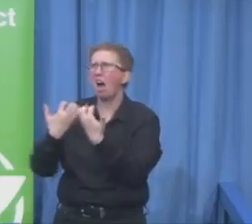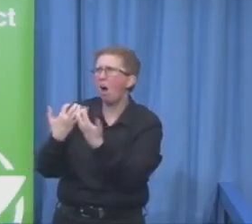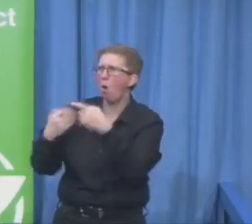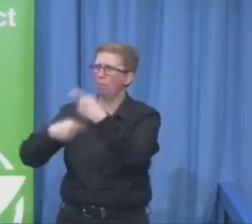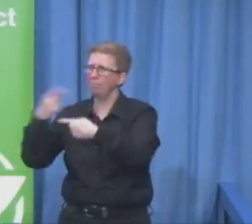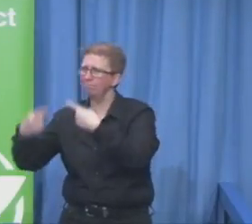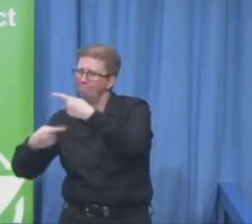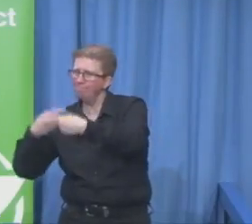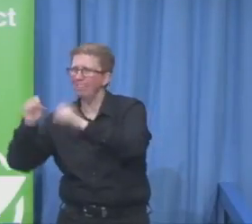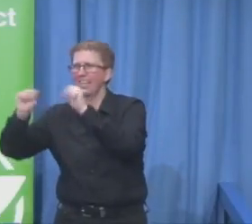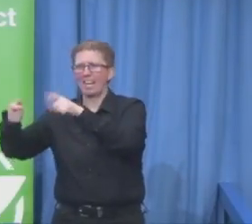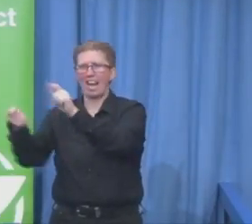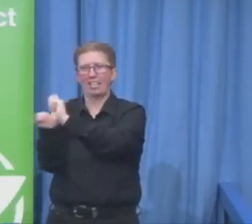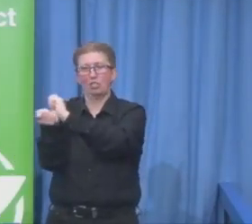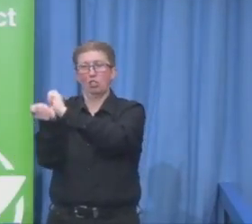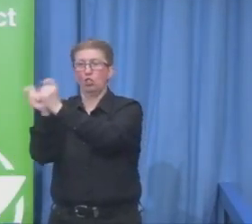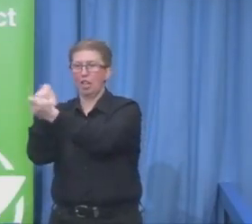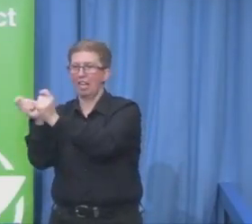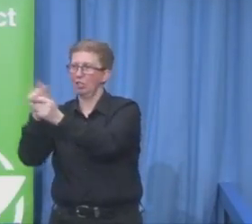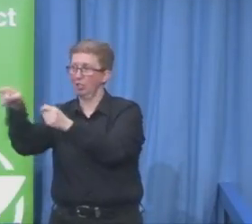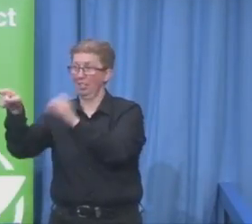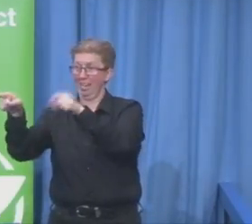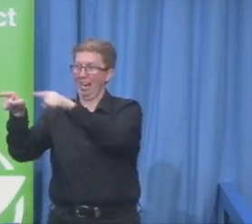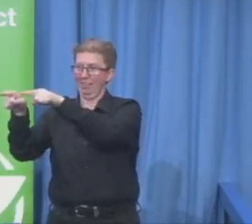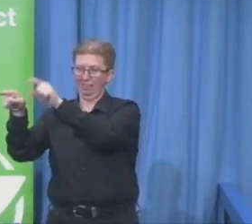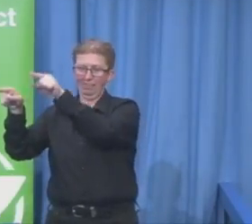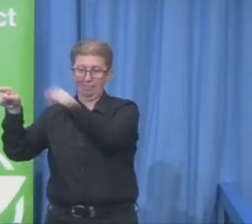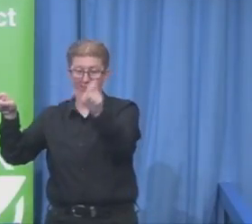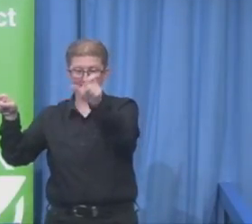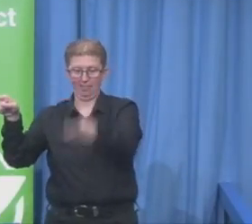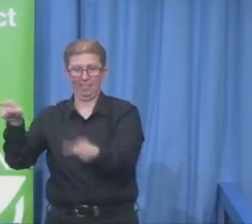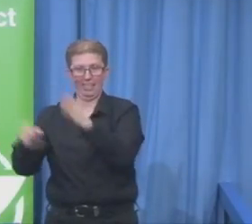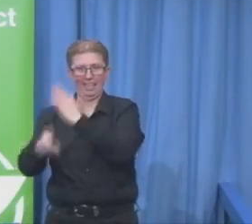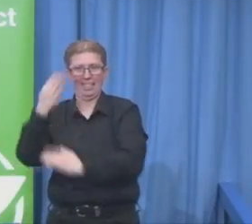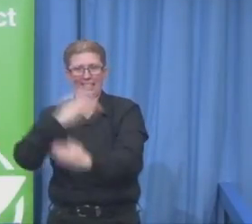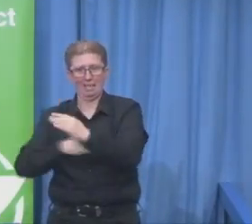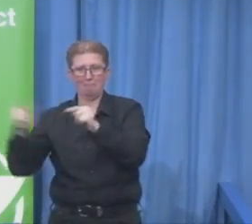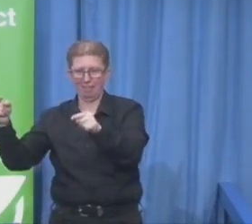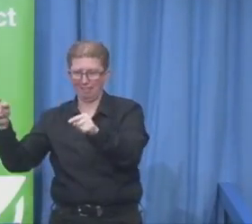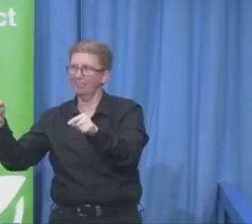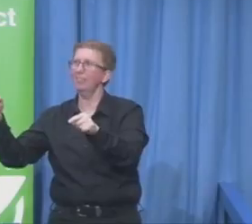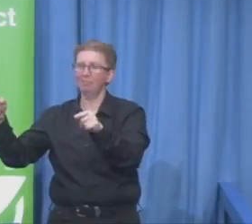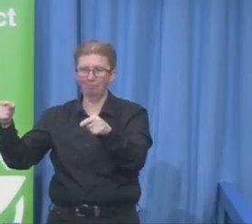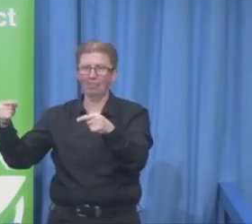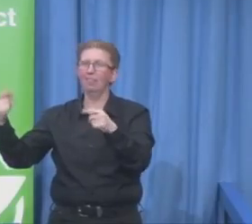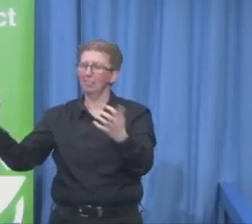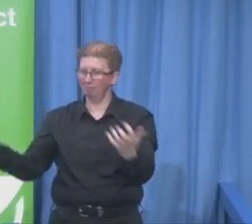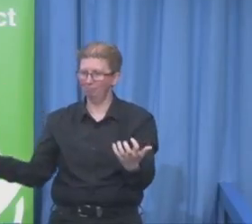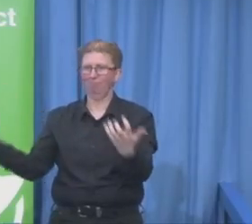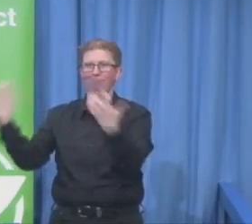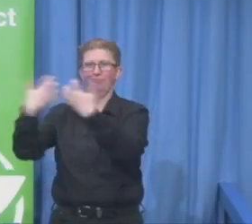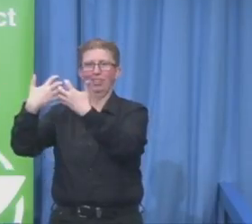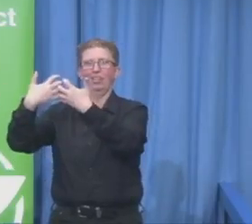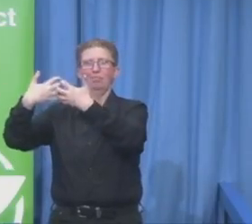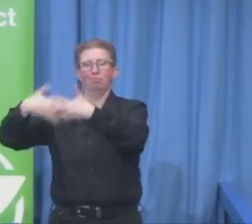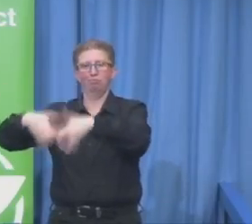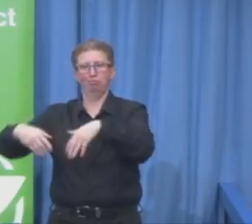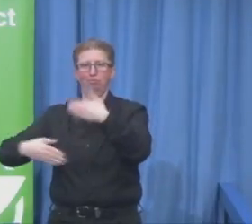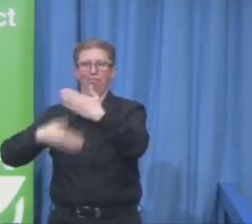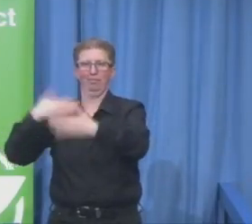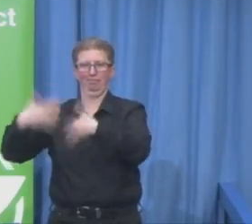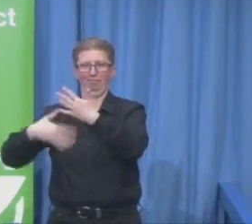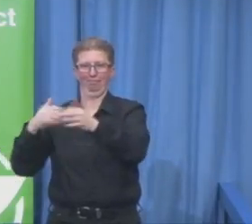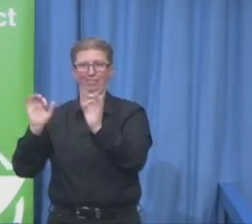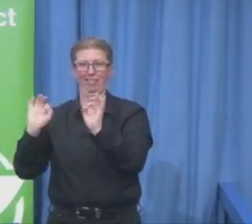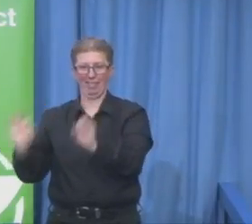able to integrate people with learning difficulties. What I have learnt in all these